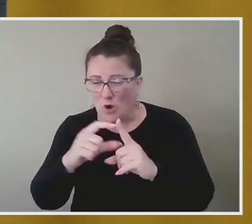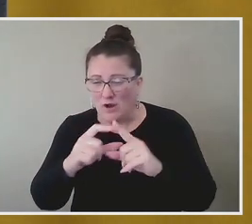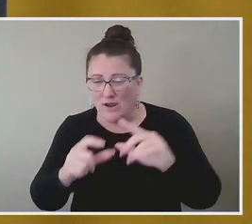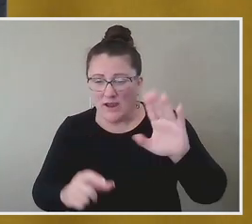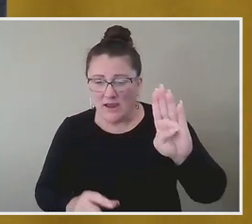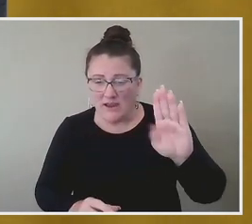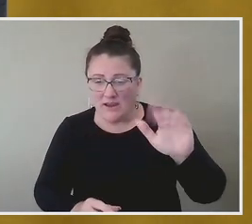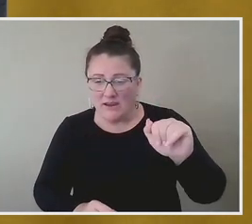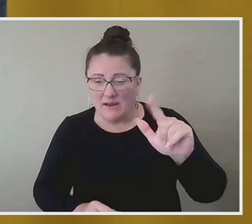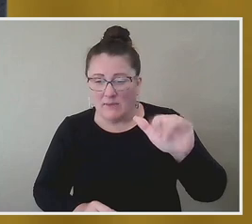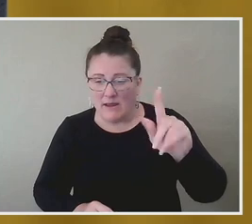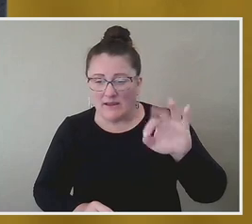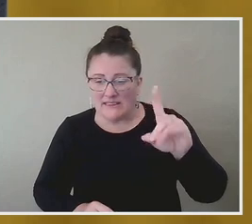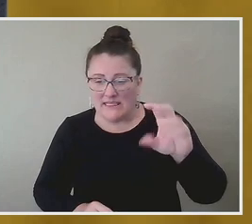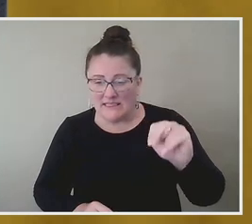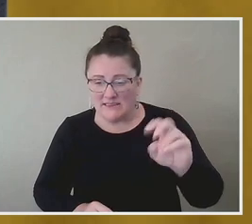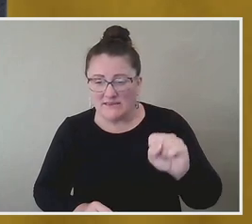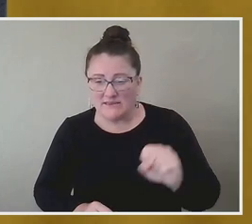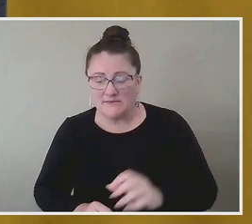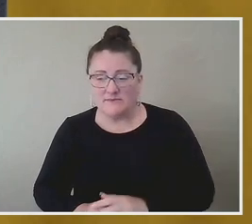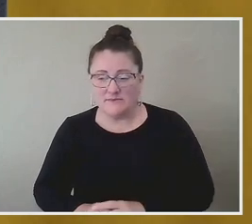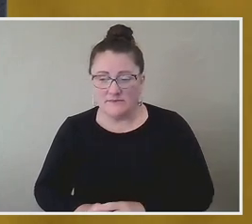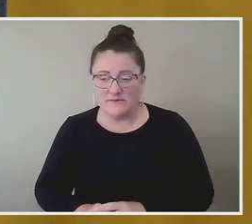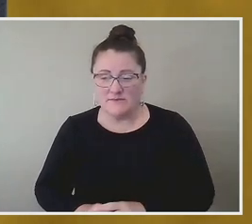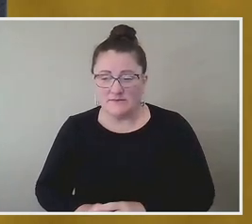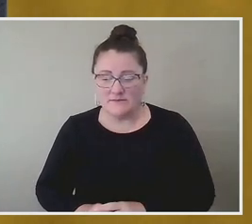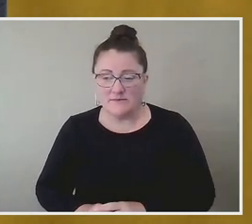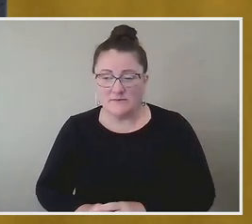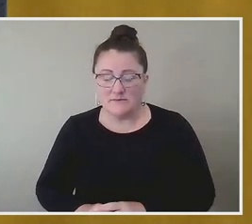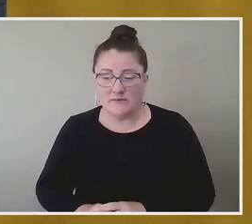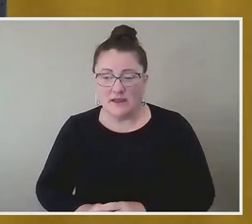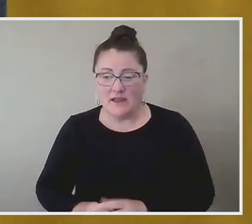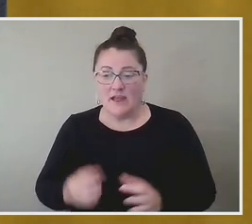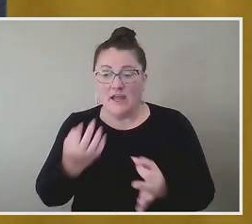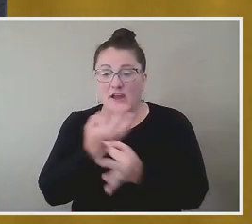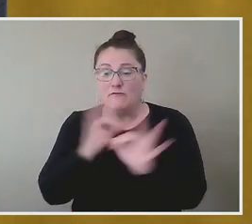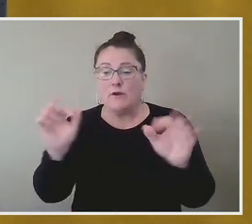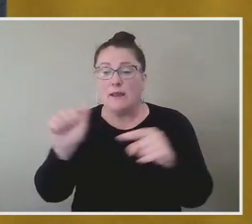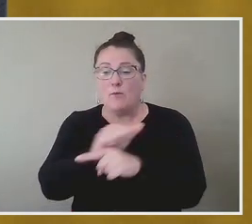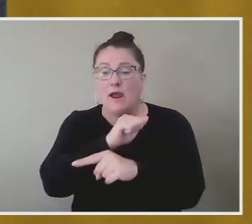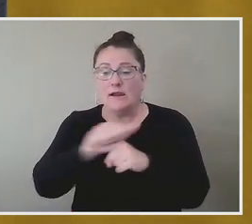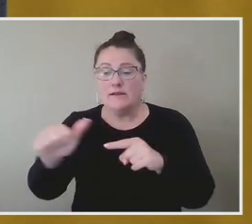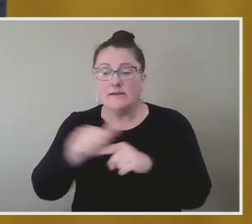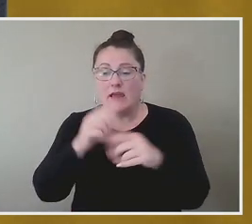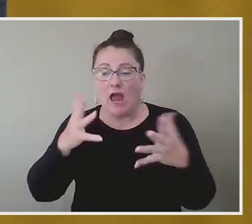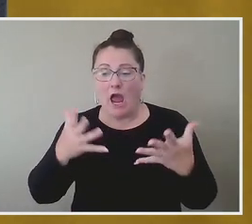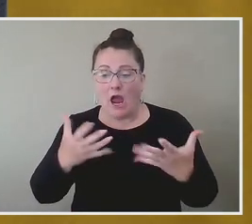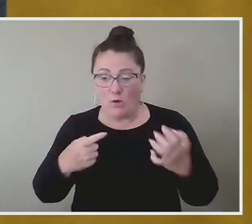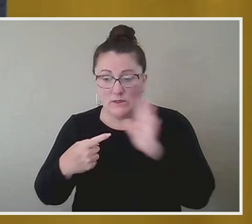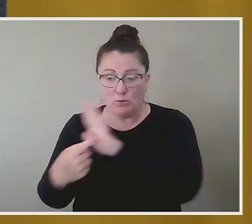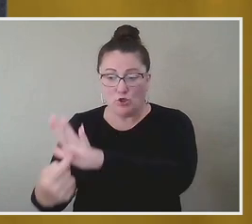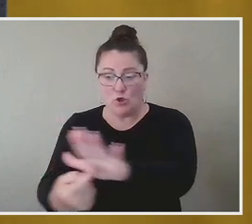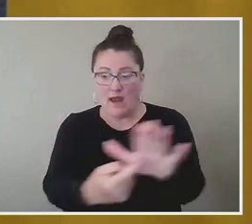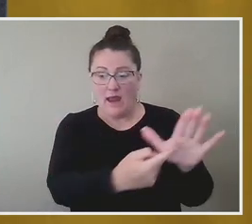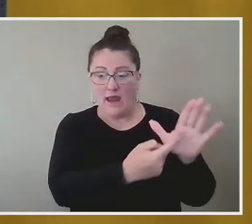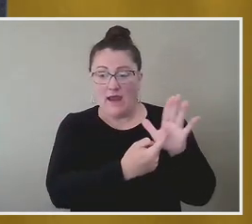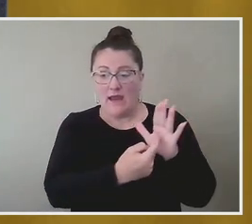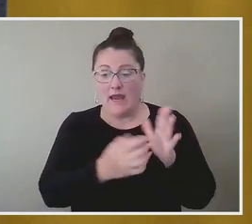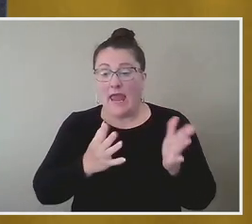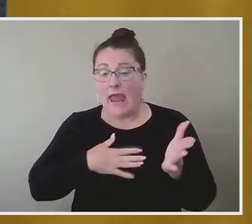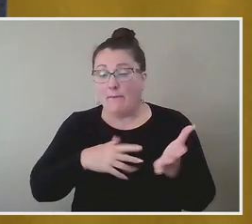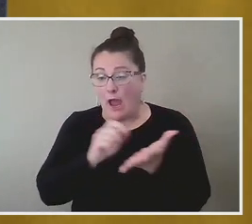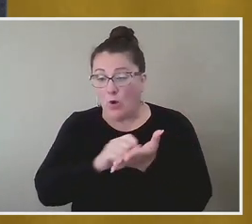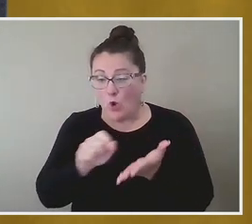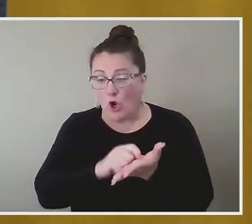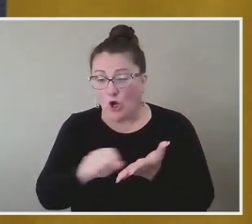boundlessness. Okay. Um, the freedom practice that I want to portray in my work is to, like,